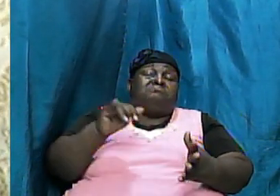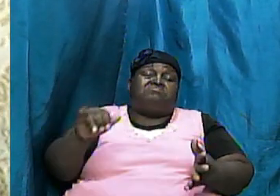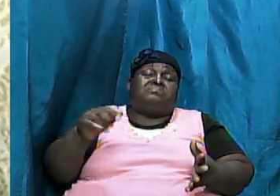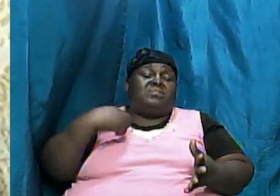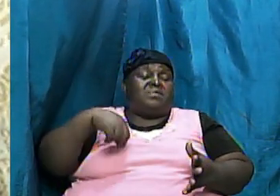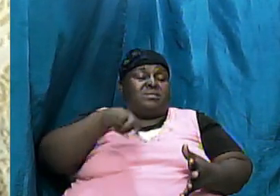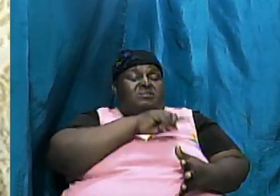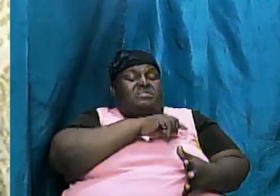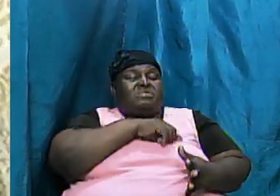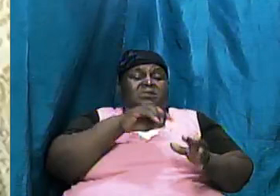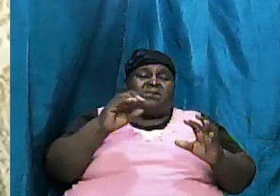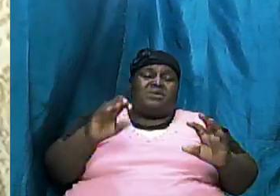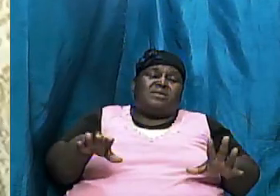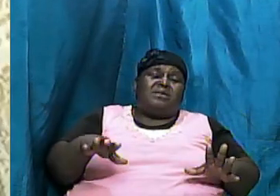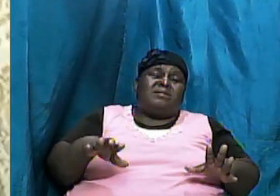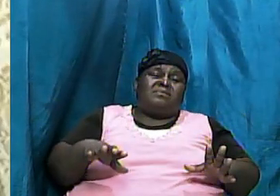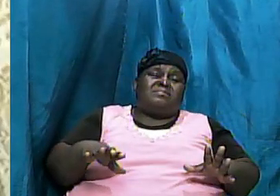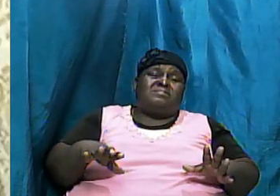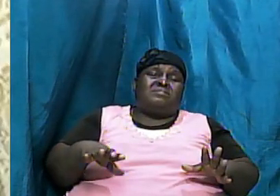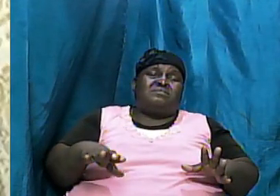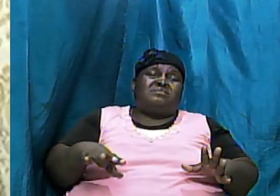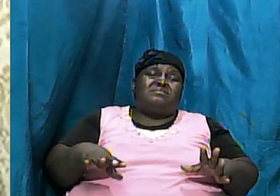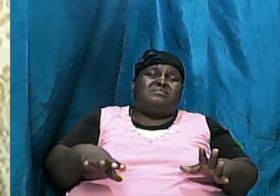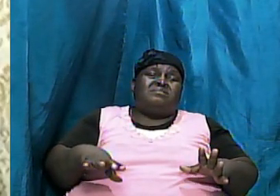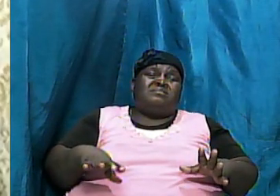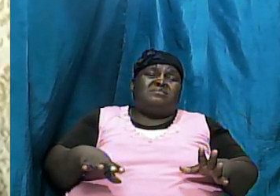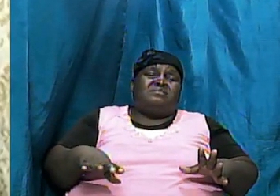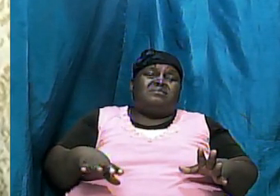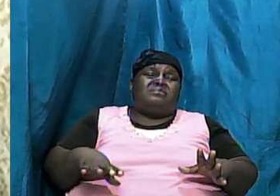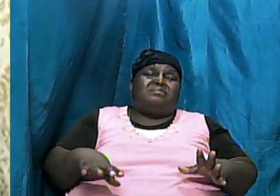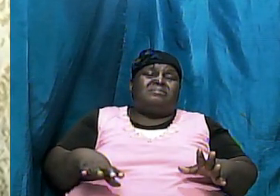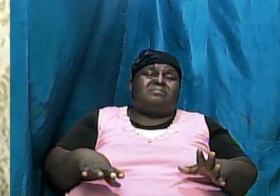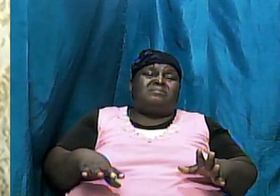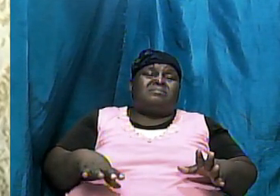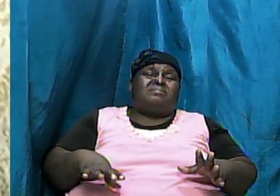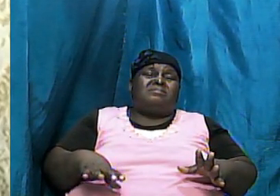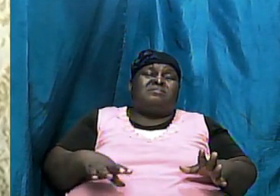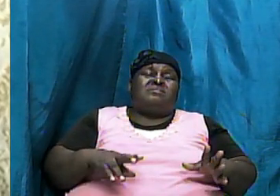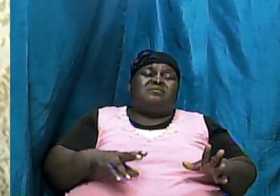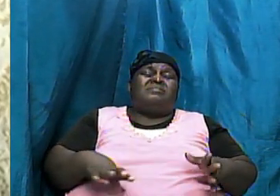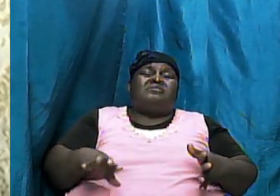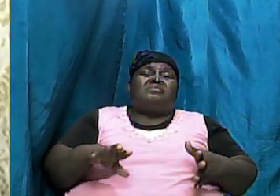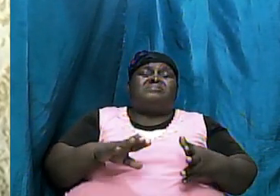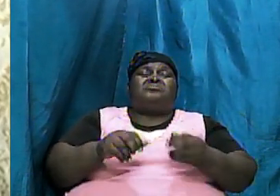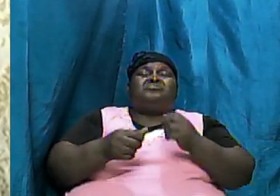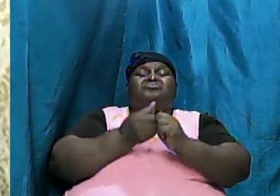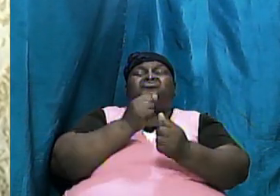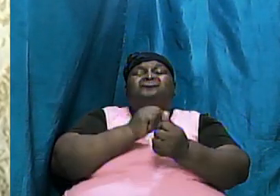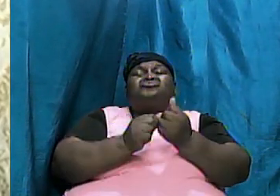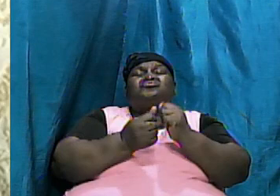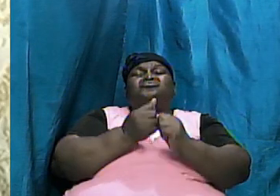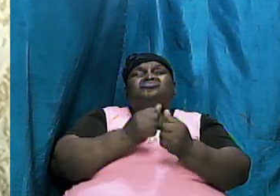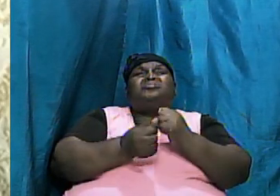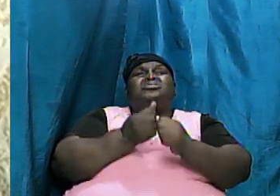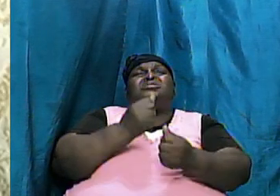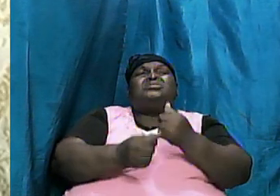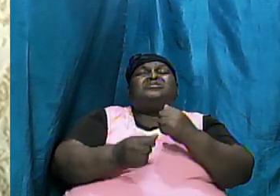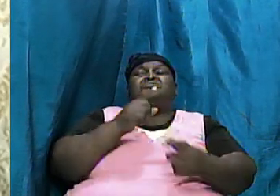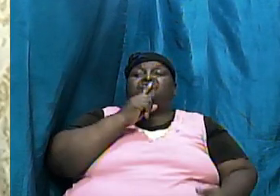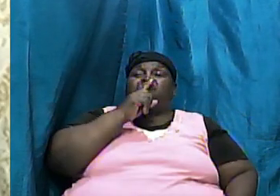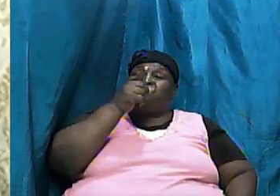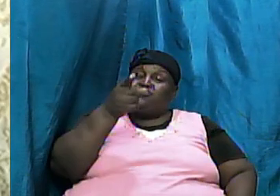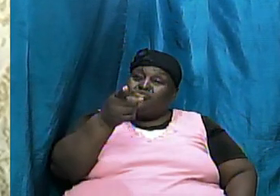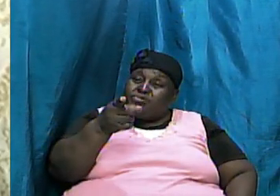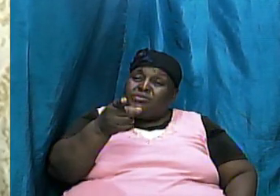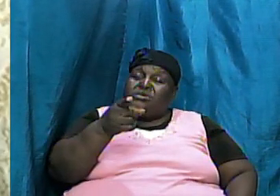we can wipe the truthfulness the validity as I said before